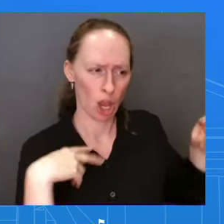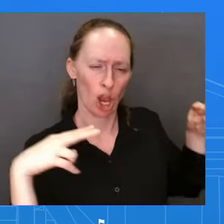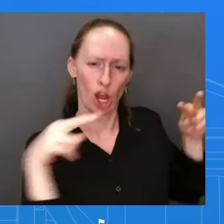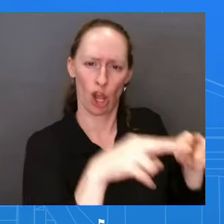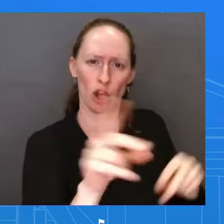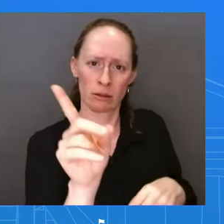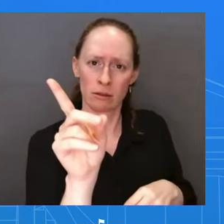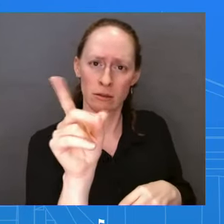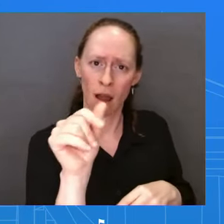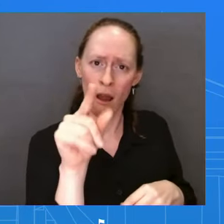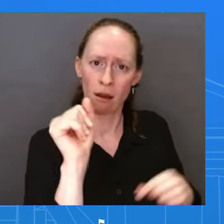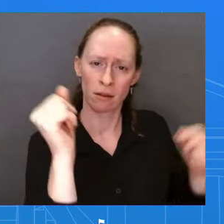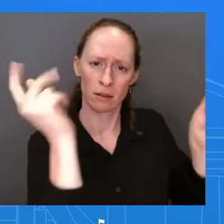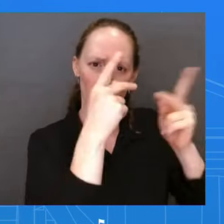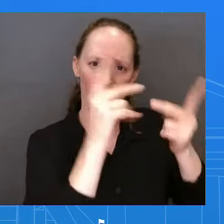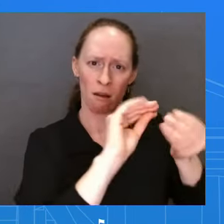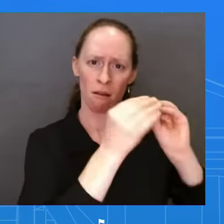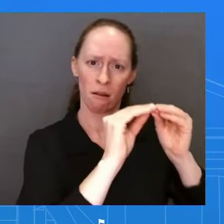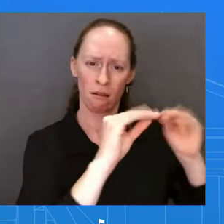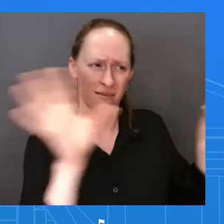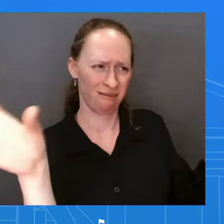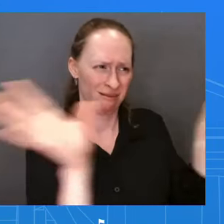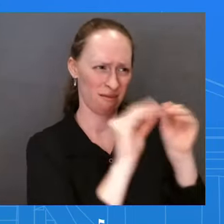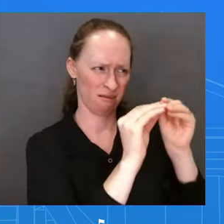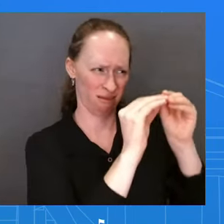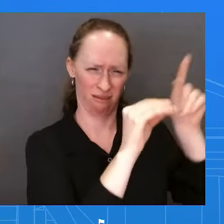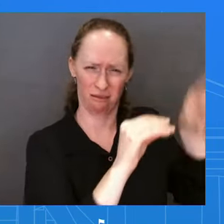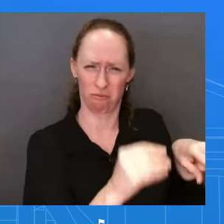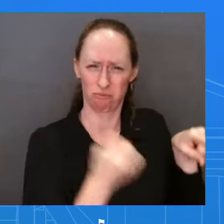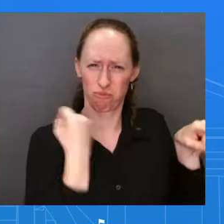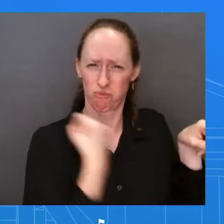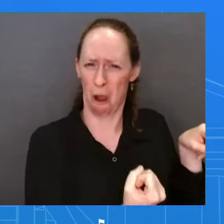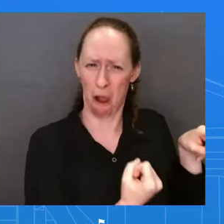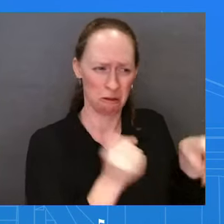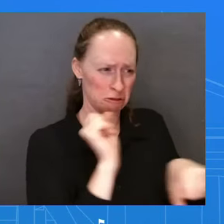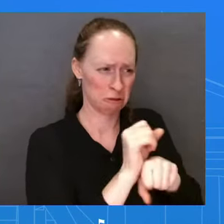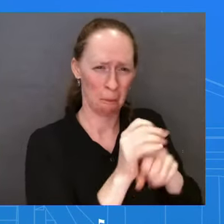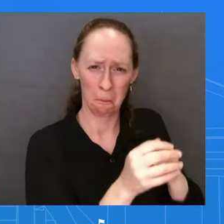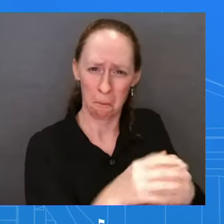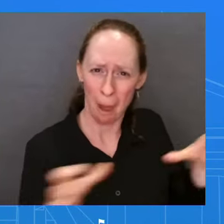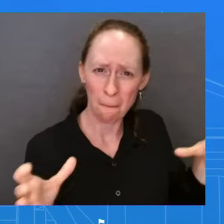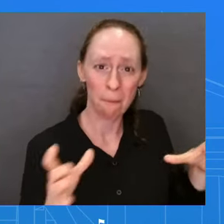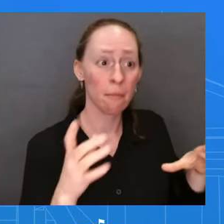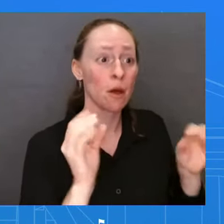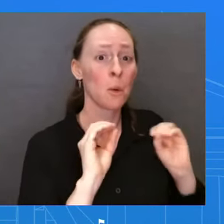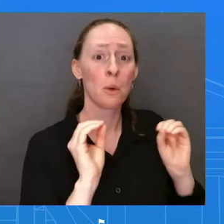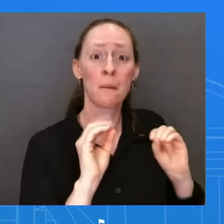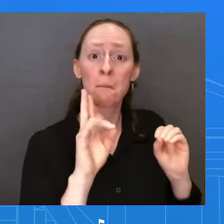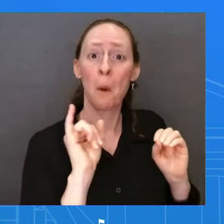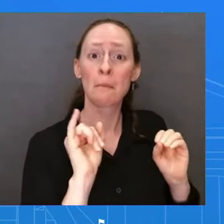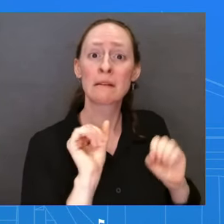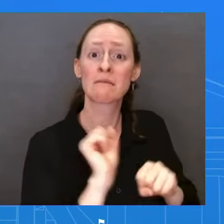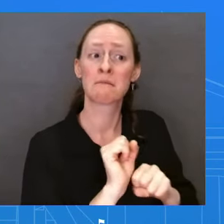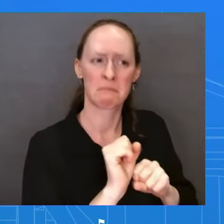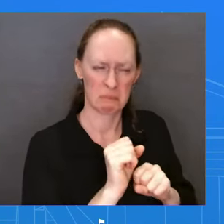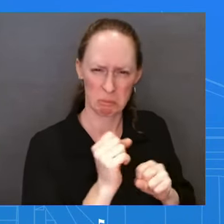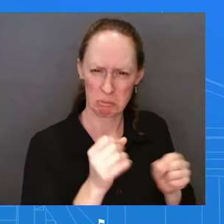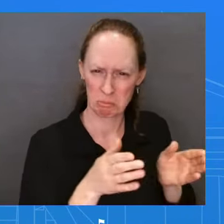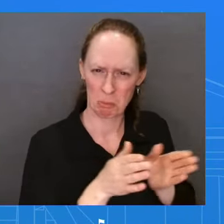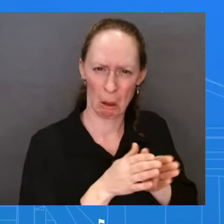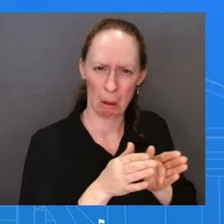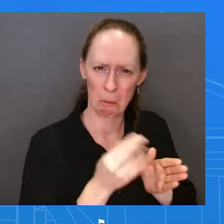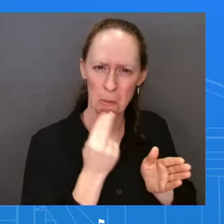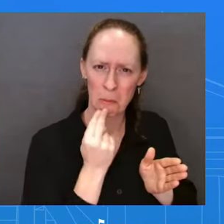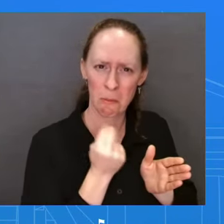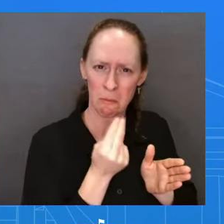strong labor market, low unemployment. We've actually seen that stretch of a strong labor market